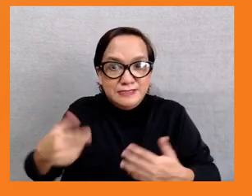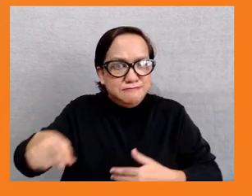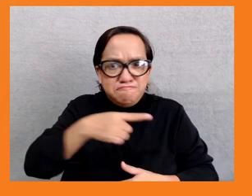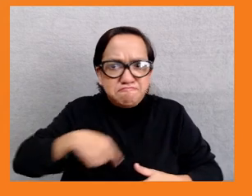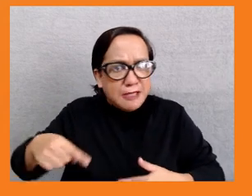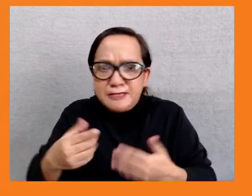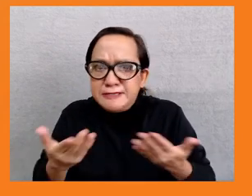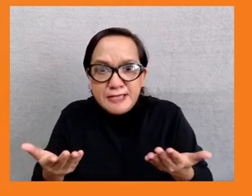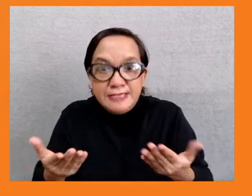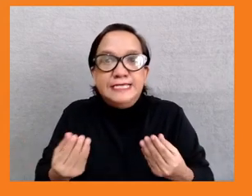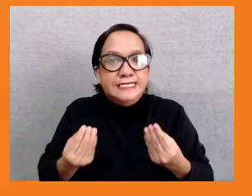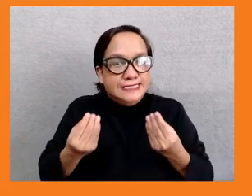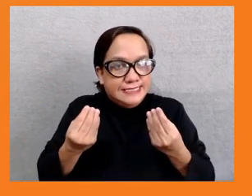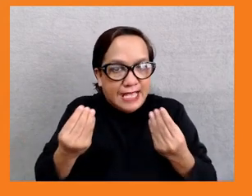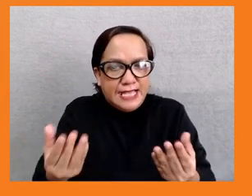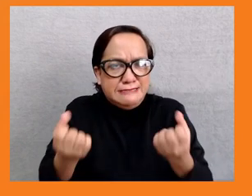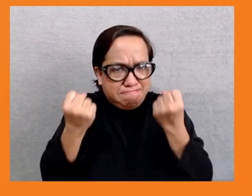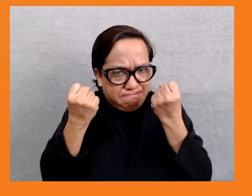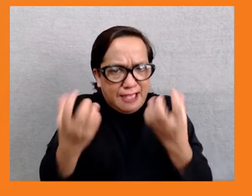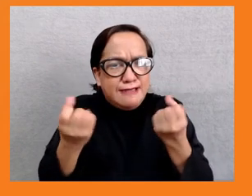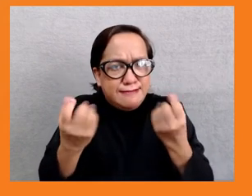support. Can we get to the next slide?